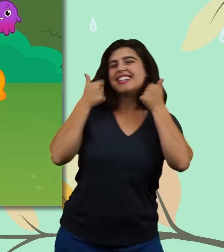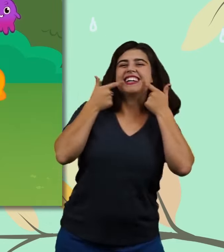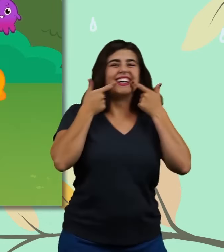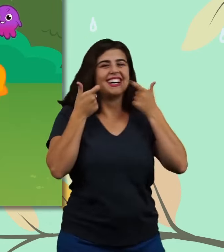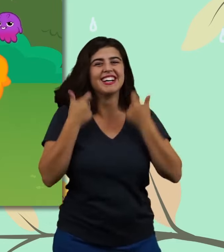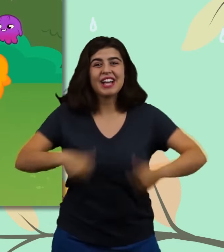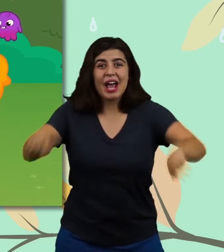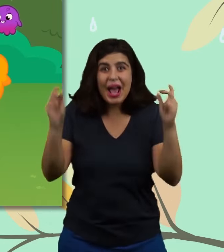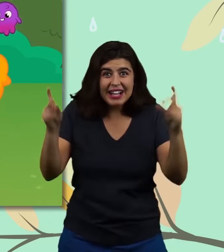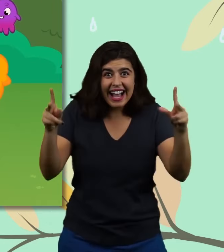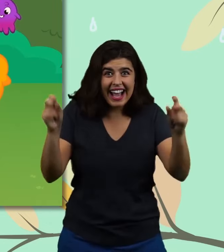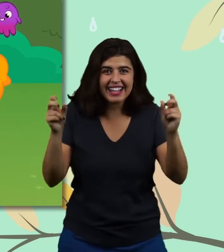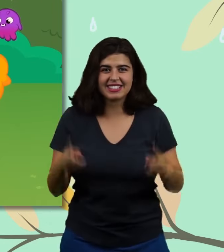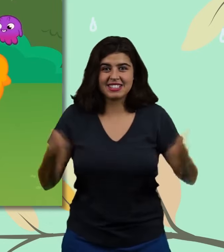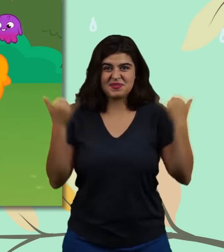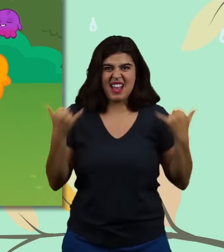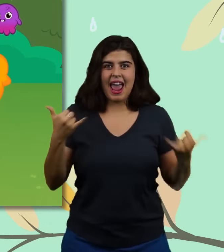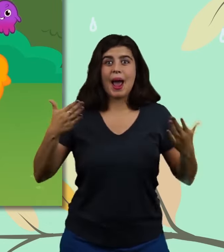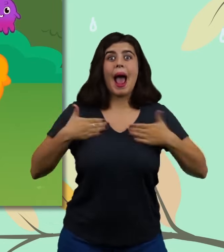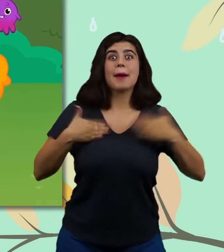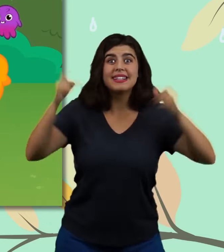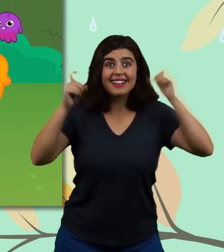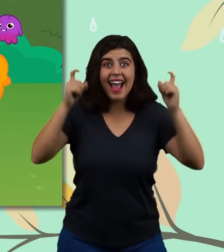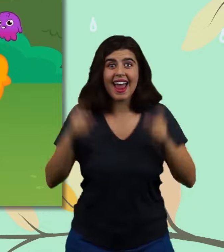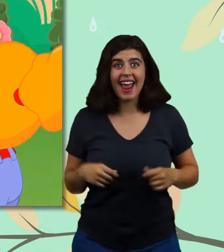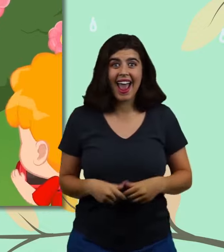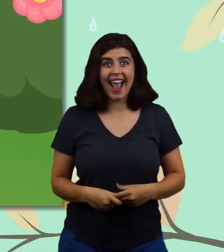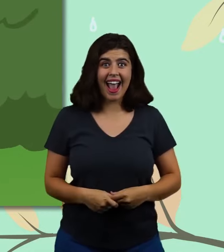all right now pretend you're super happy